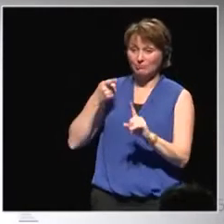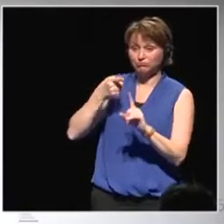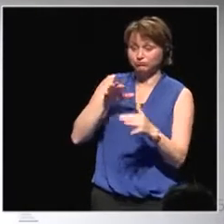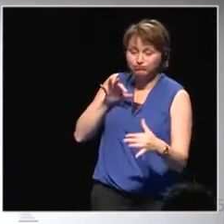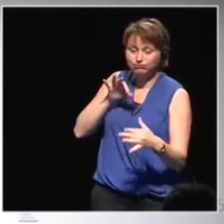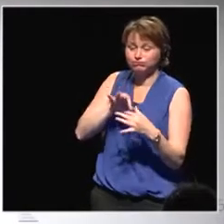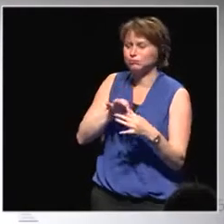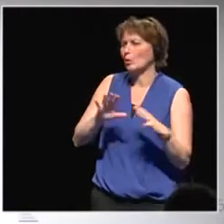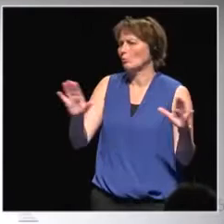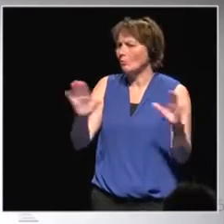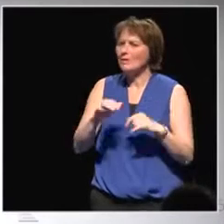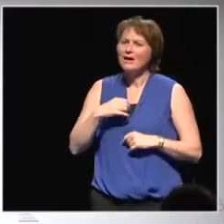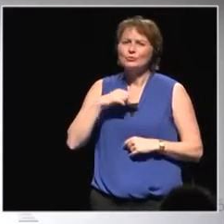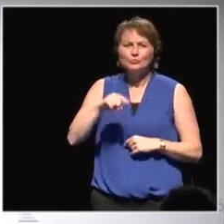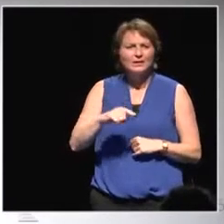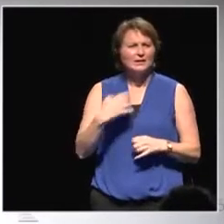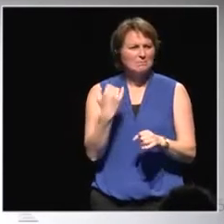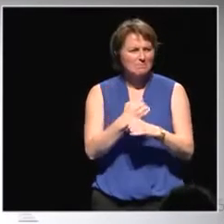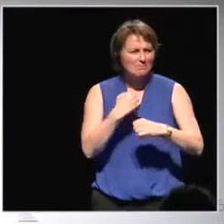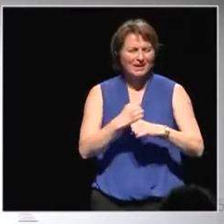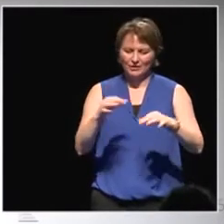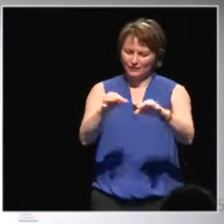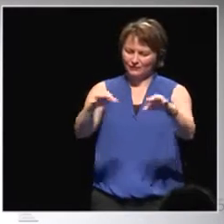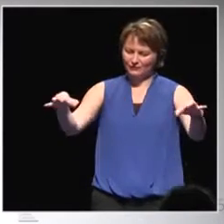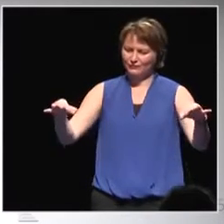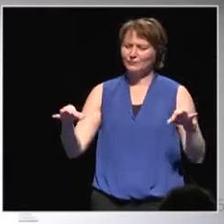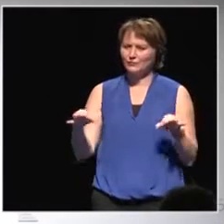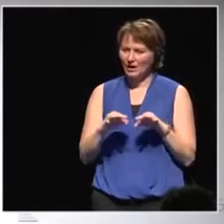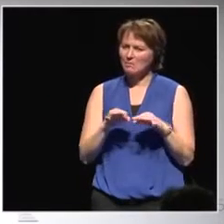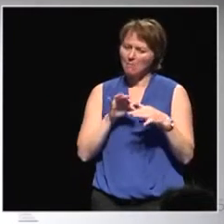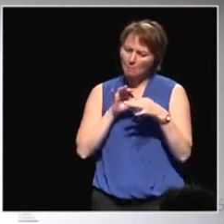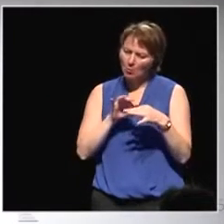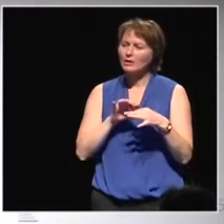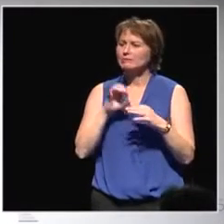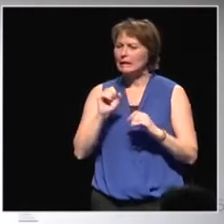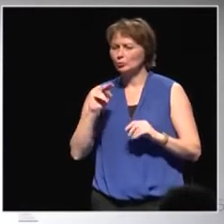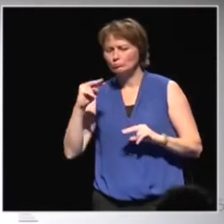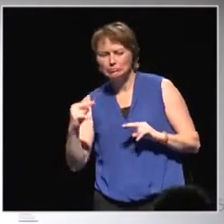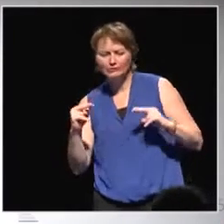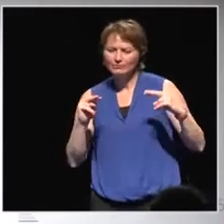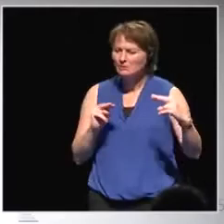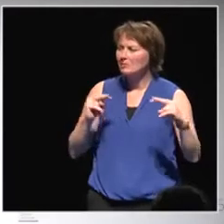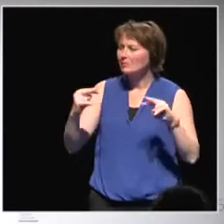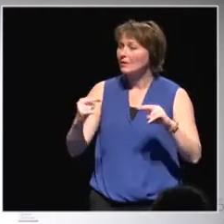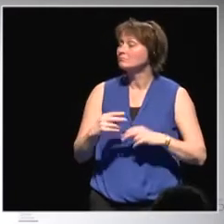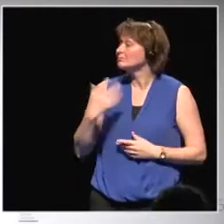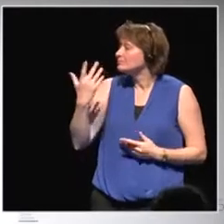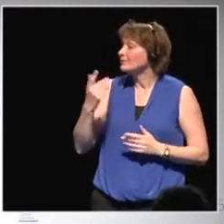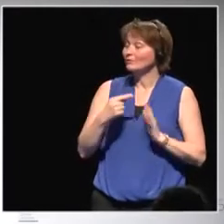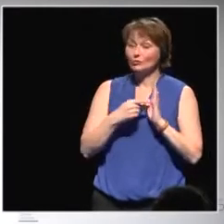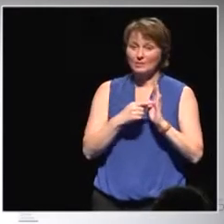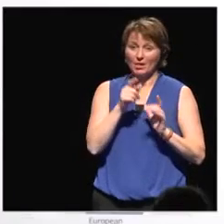relevant reflection frame for people who are, of course, first of all, concerned with their